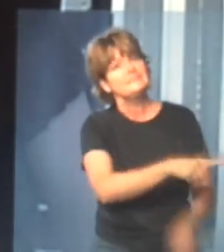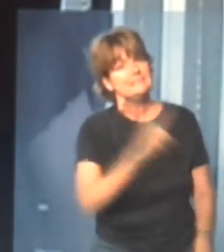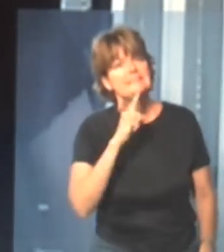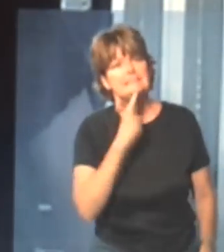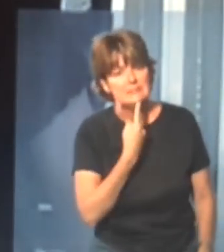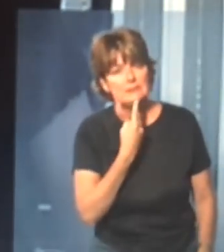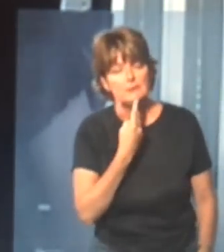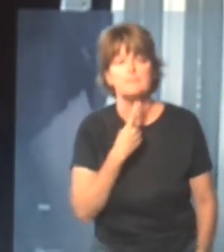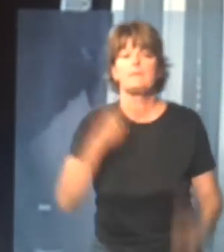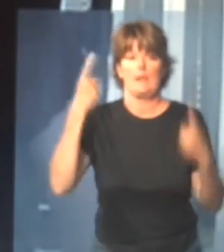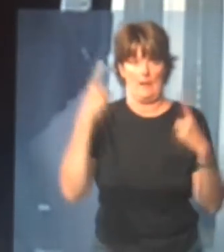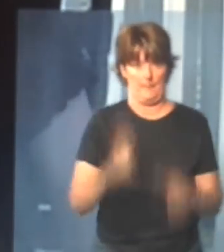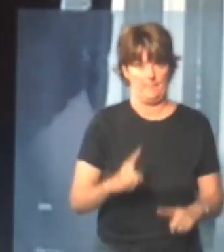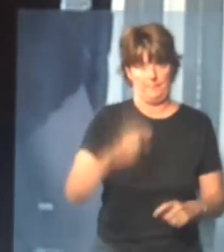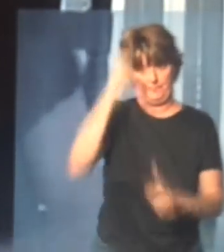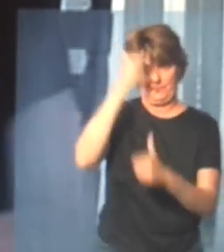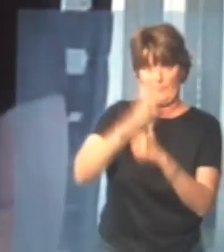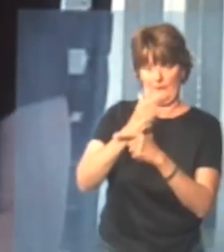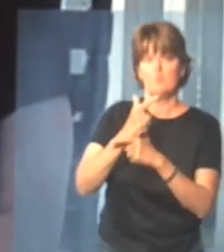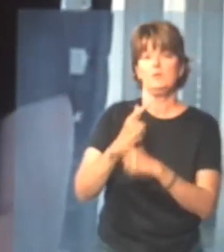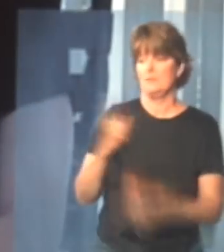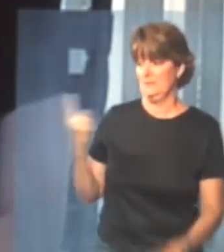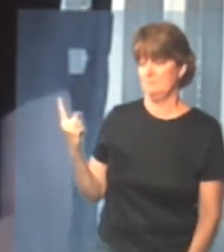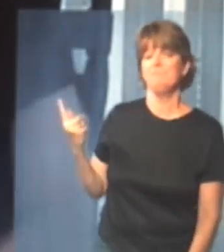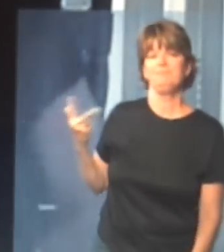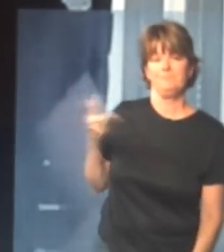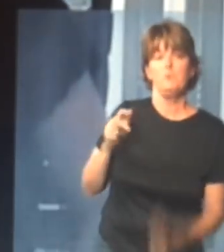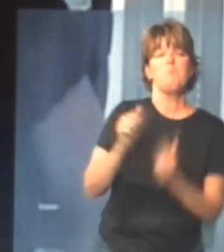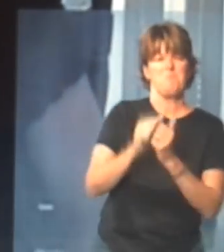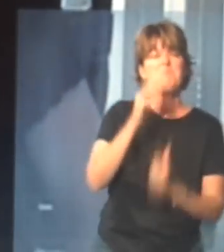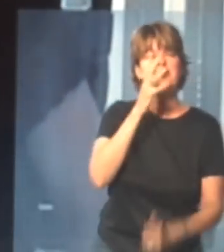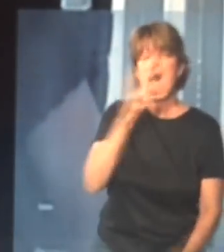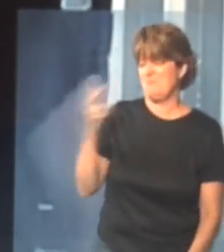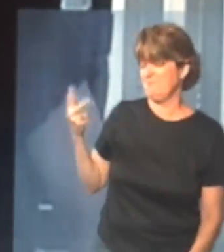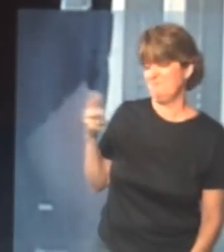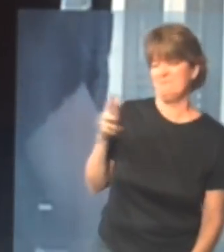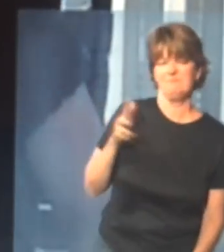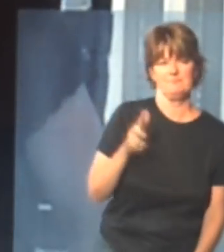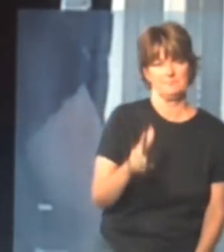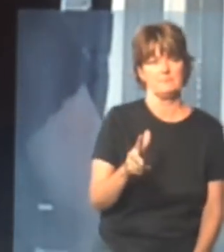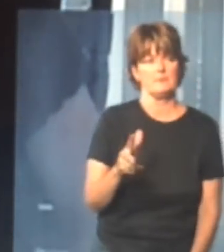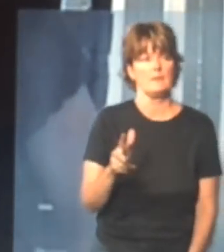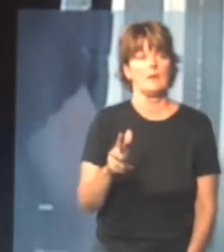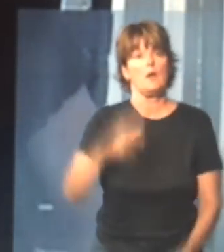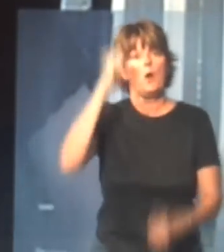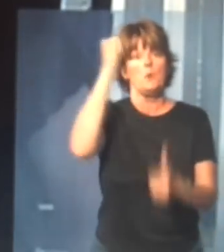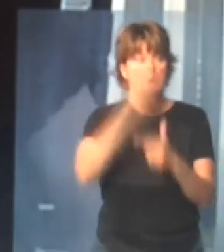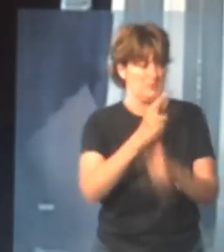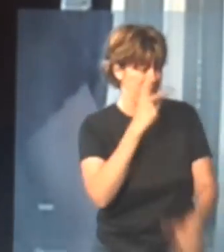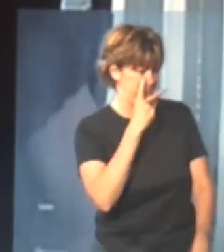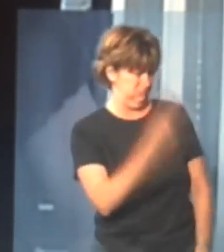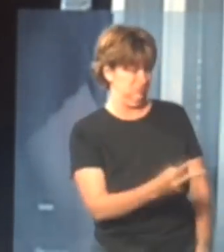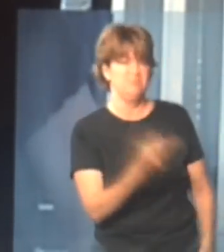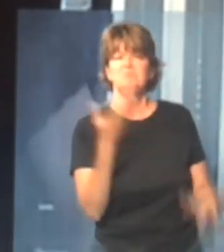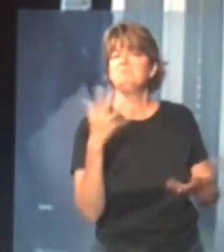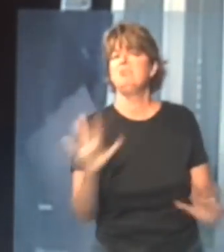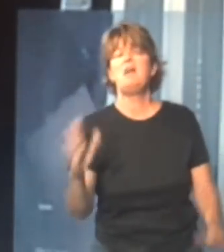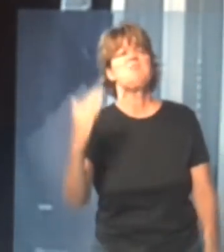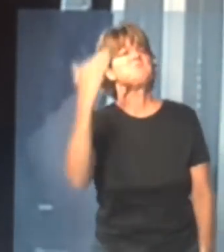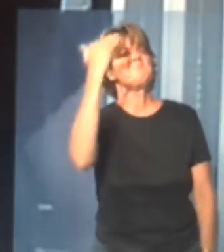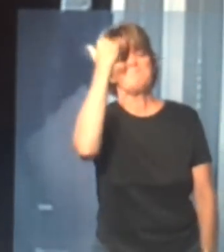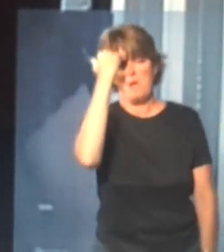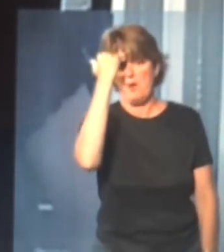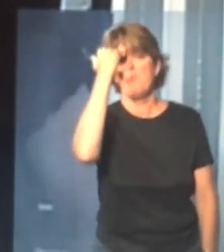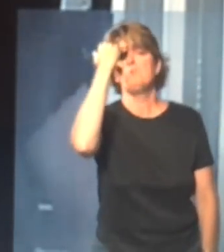Well, here come my brother, with my mother on the canoe, and my brother saw, and he